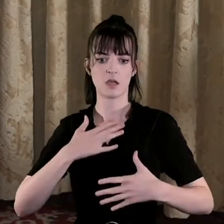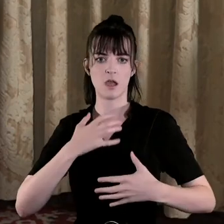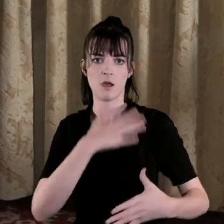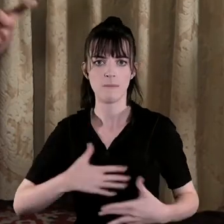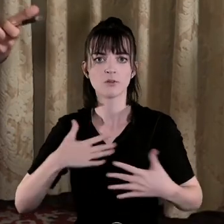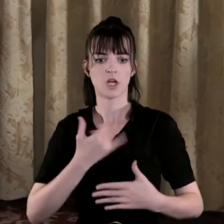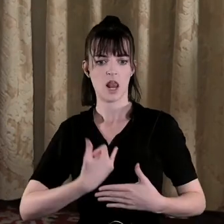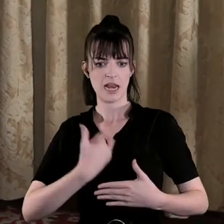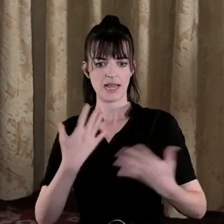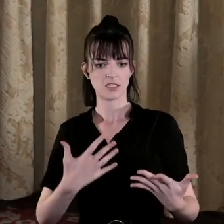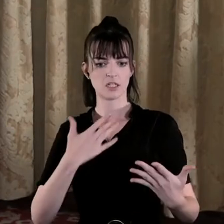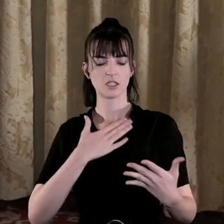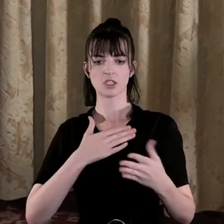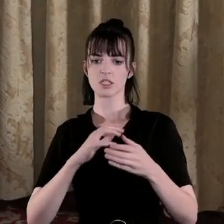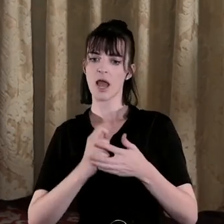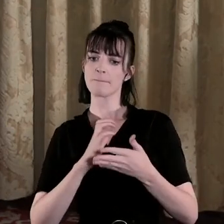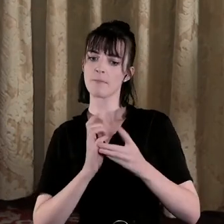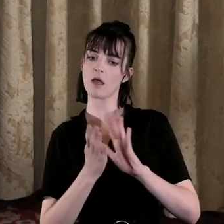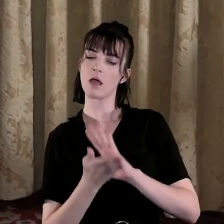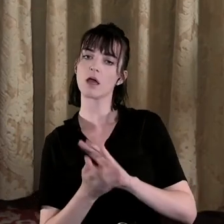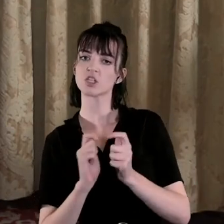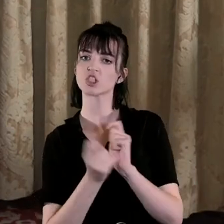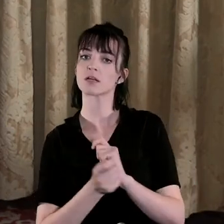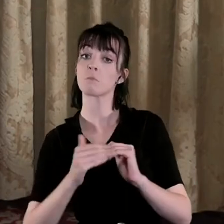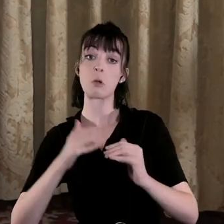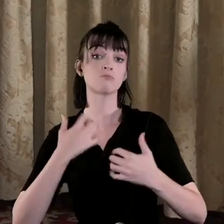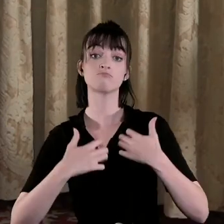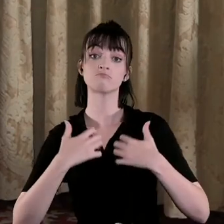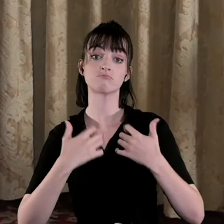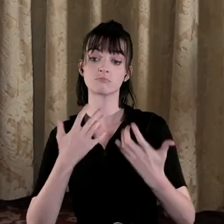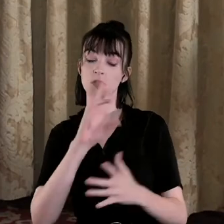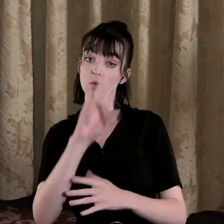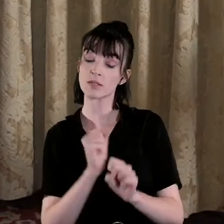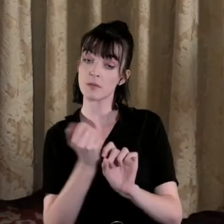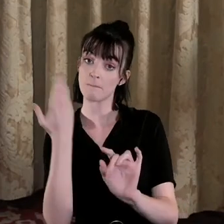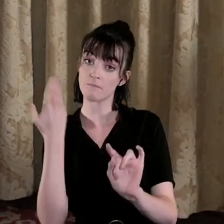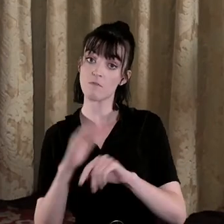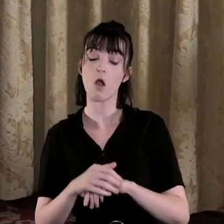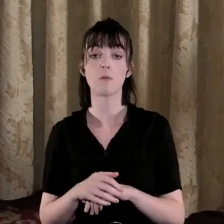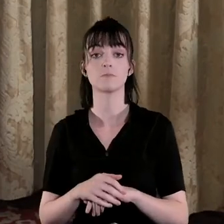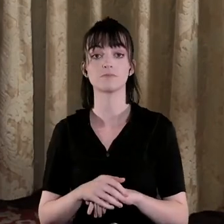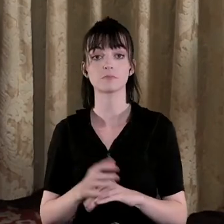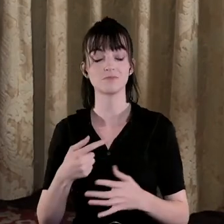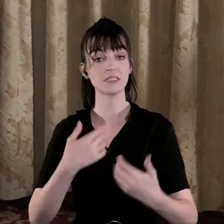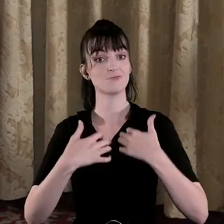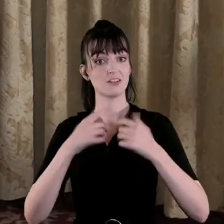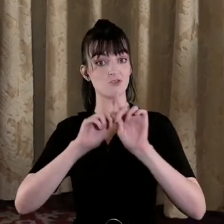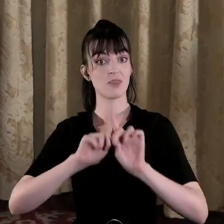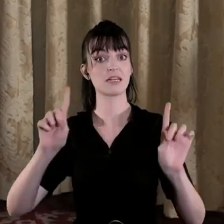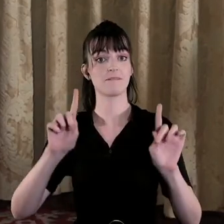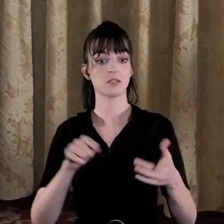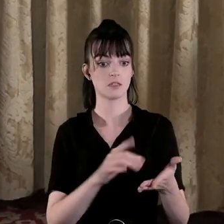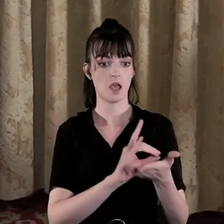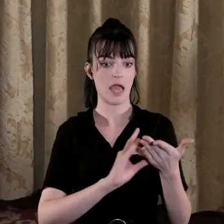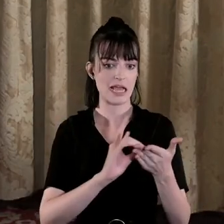more interested in just asking questions about the past and we have all that evidence I'm quite struck by the difference maybe between what historians